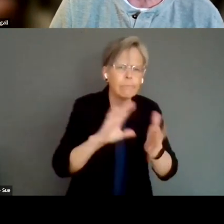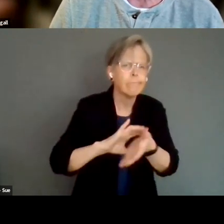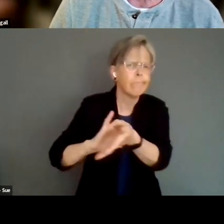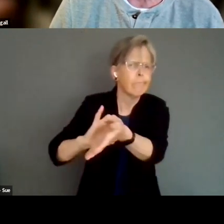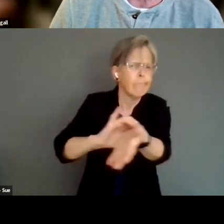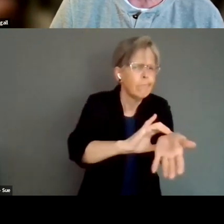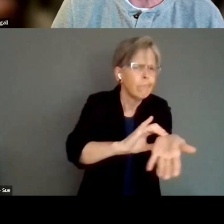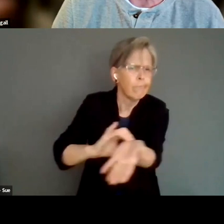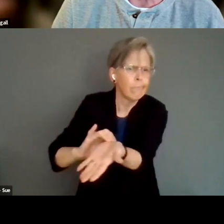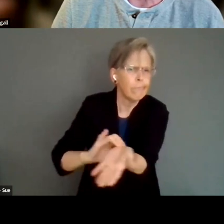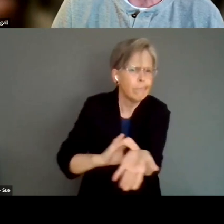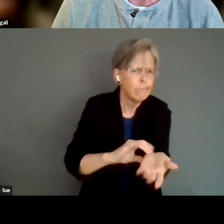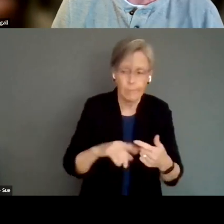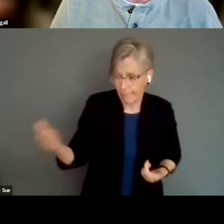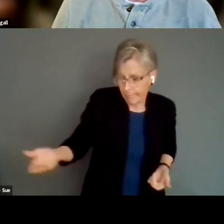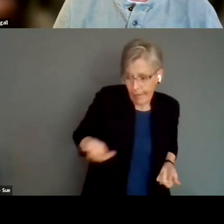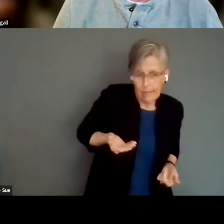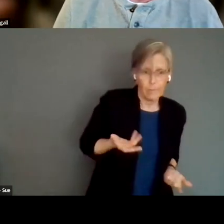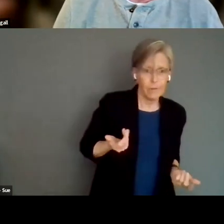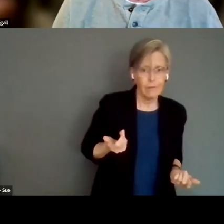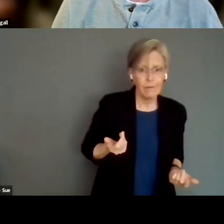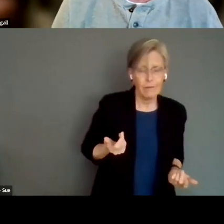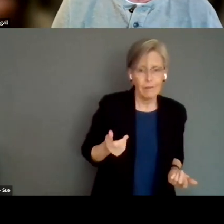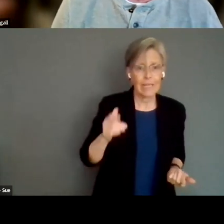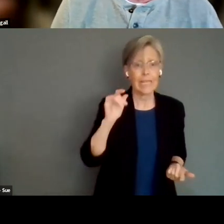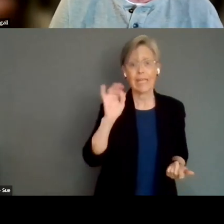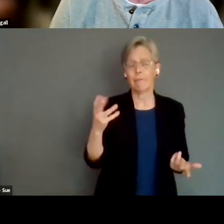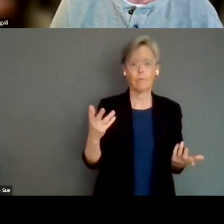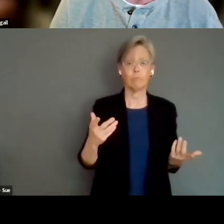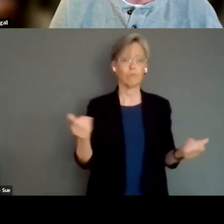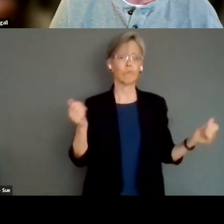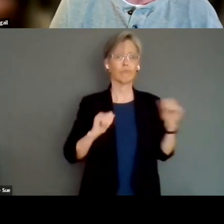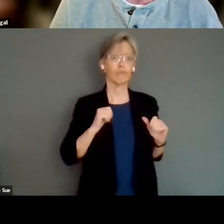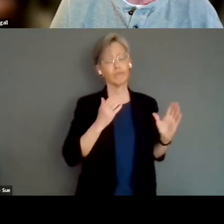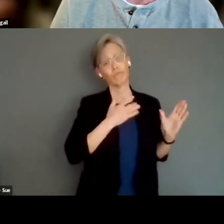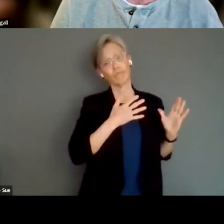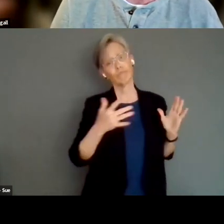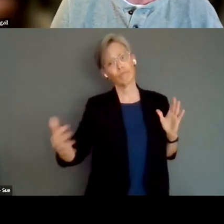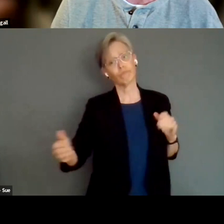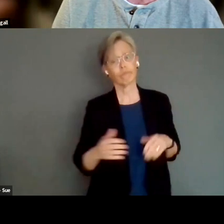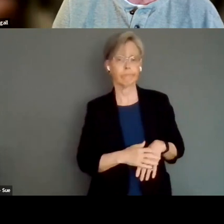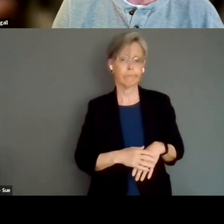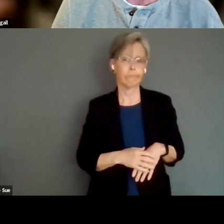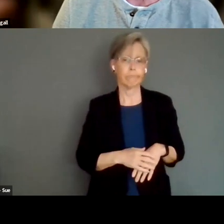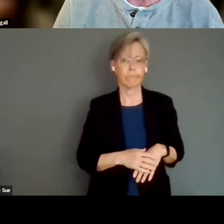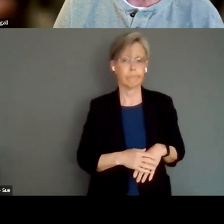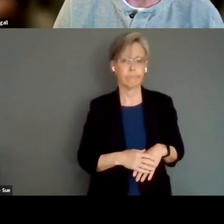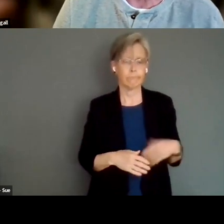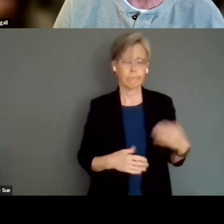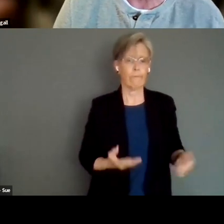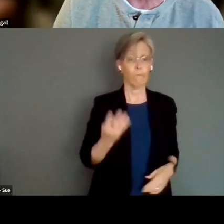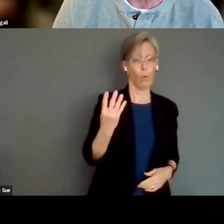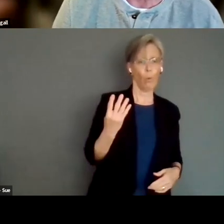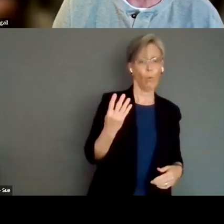inviting them because if you have a run of, you know, maybe, well, whether it's four performances to 10